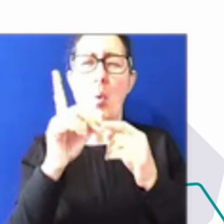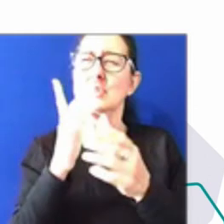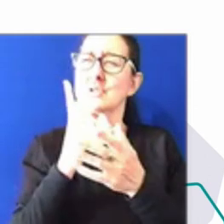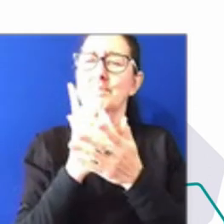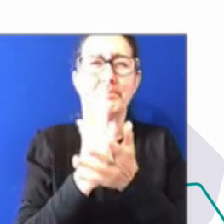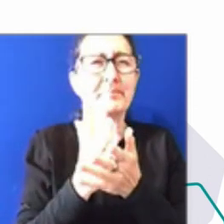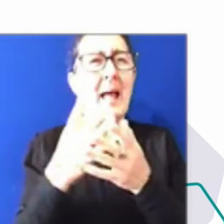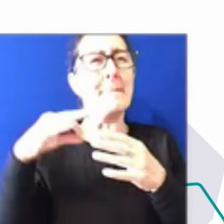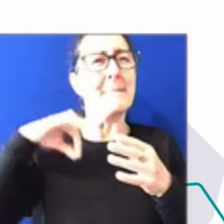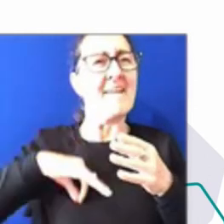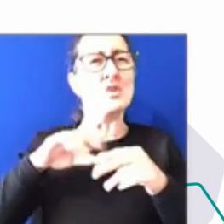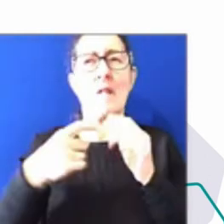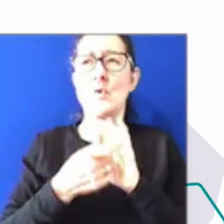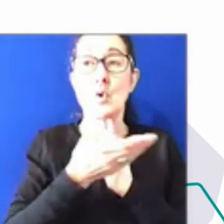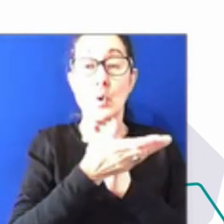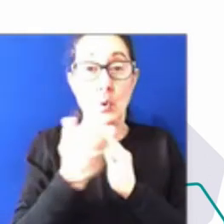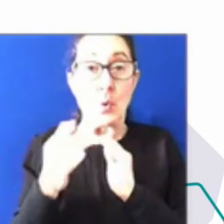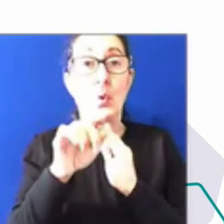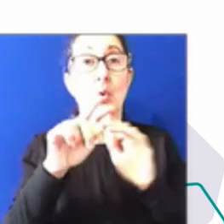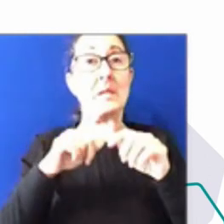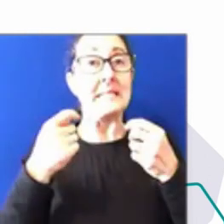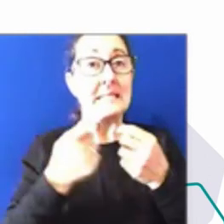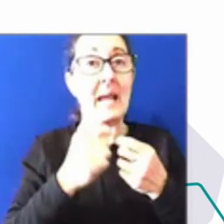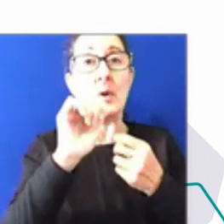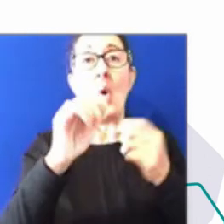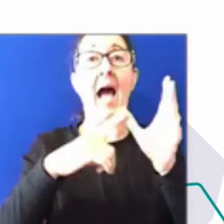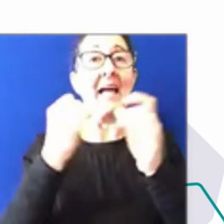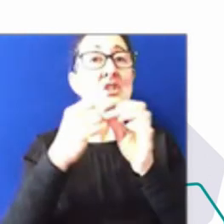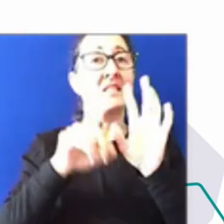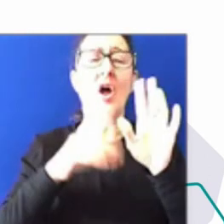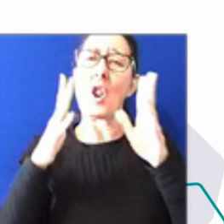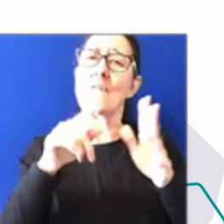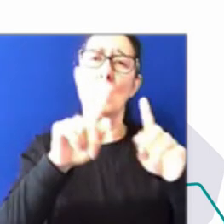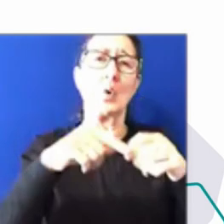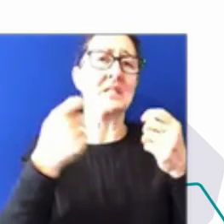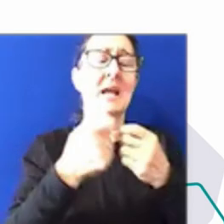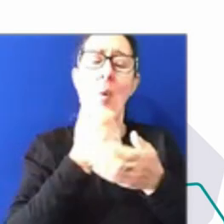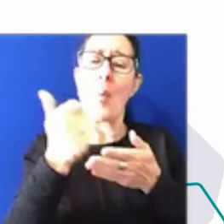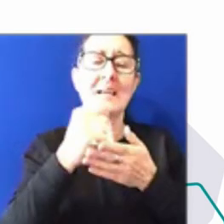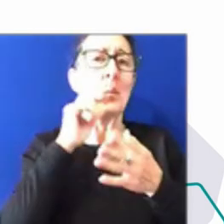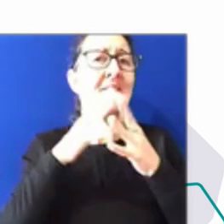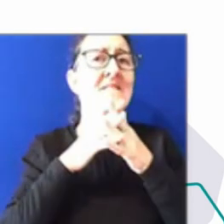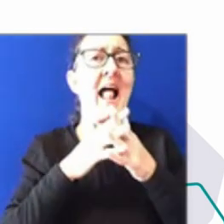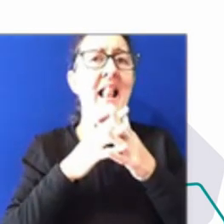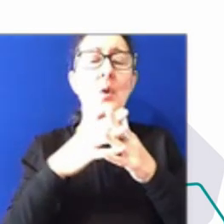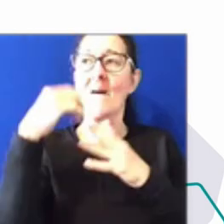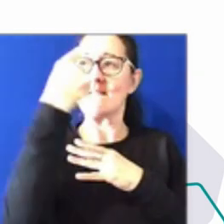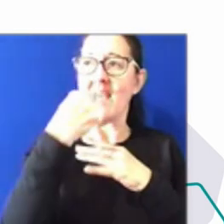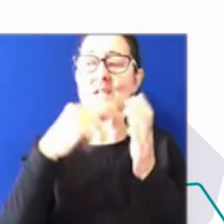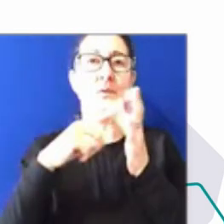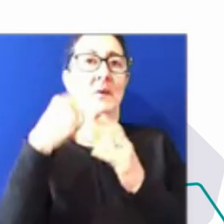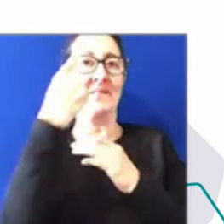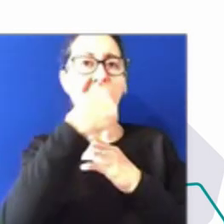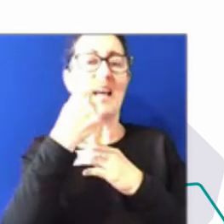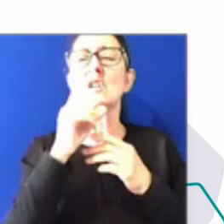your agency. A lot of people will always value face to face. So it's not so much about how many days are